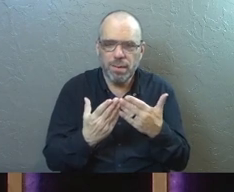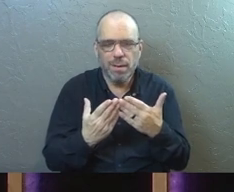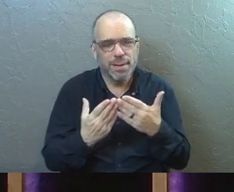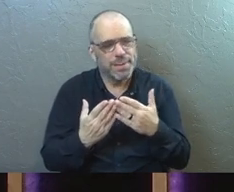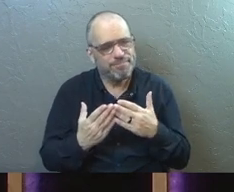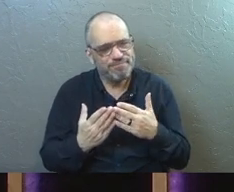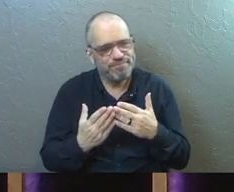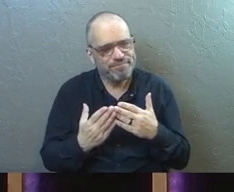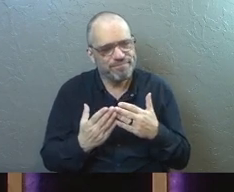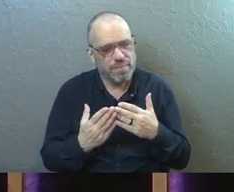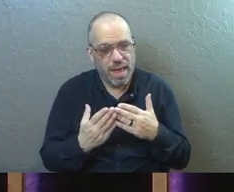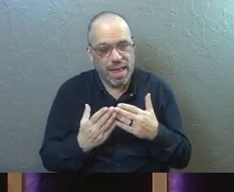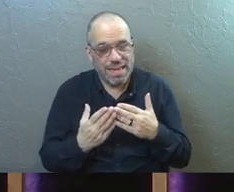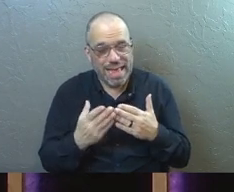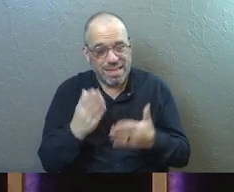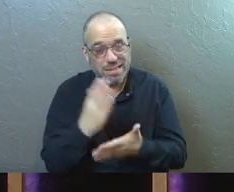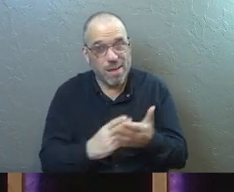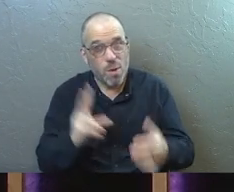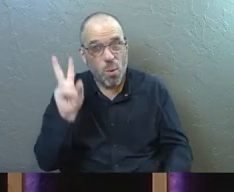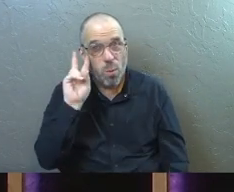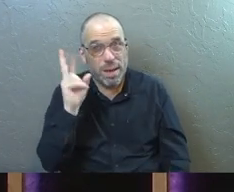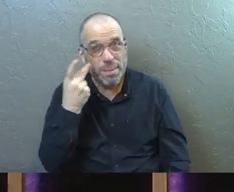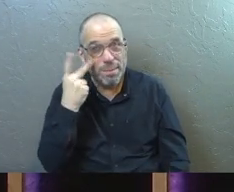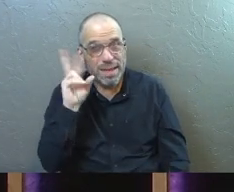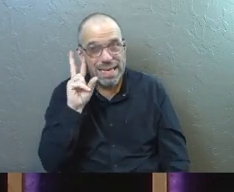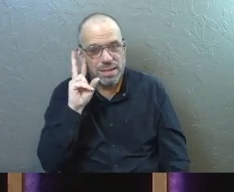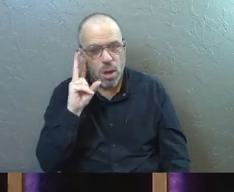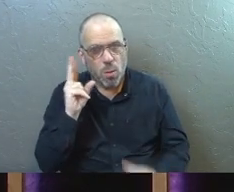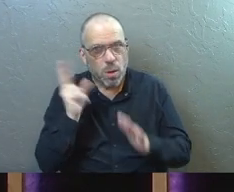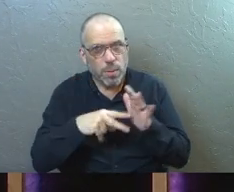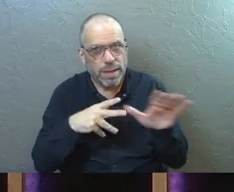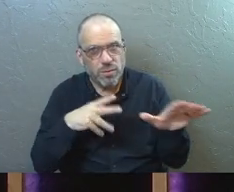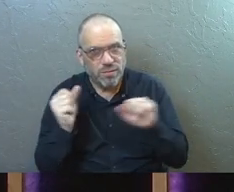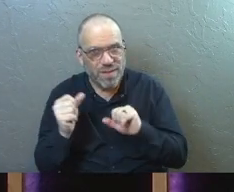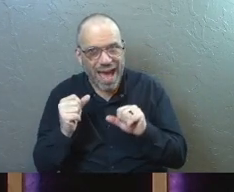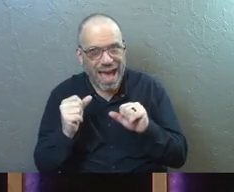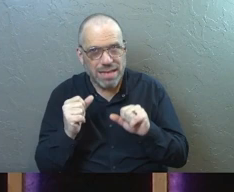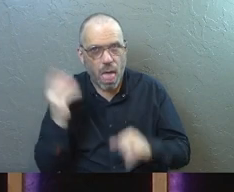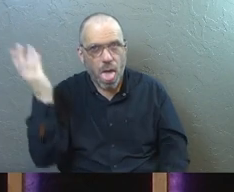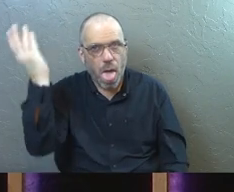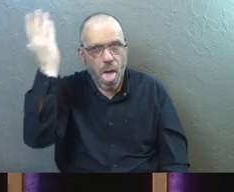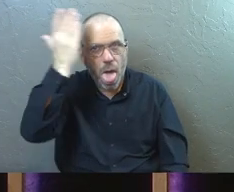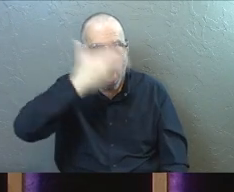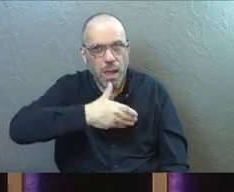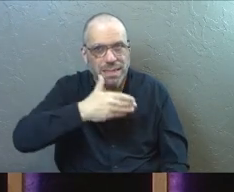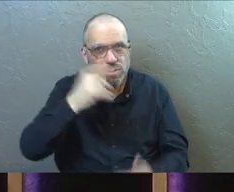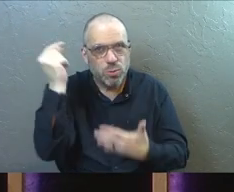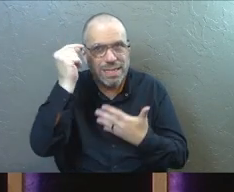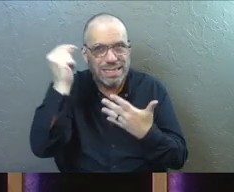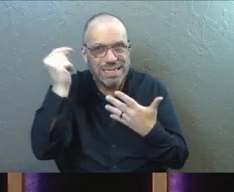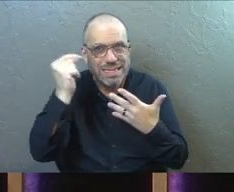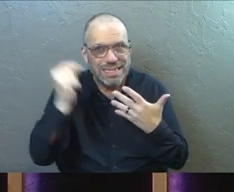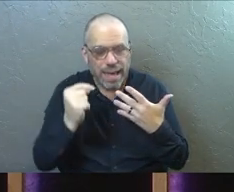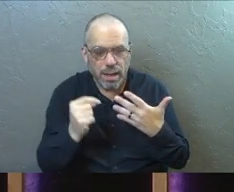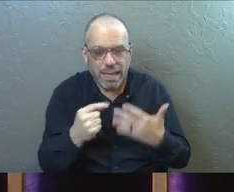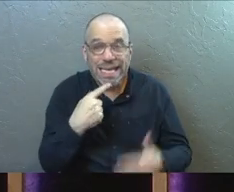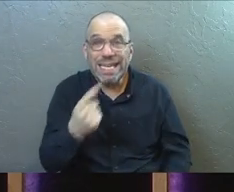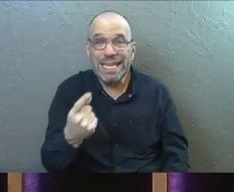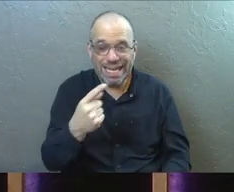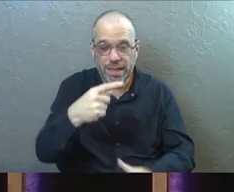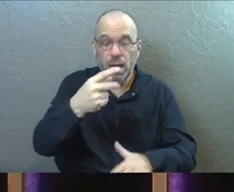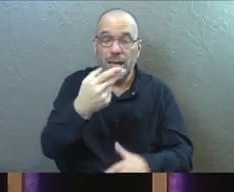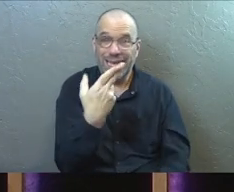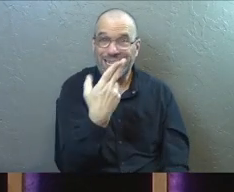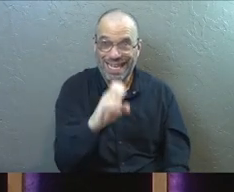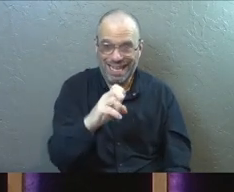Sometimes the things that we misunderstand is because we're reading it a little too fast and not paying attention to the detail. Notice that he fell